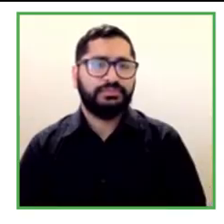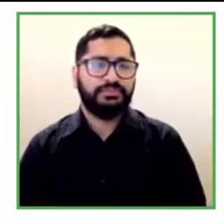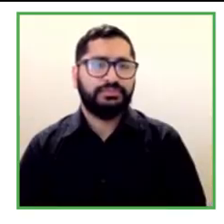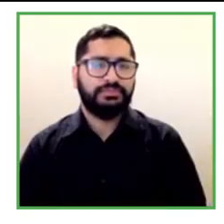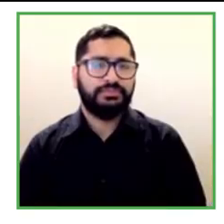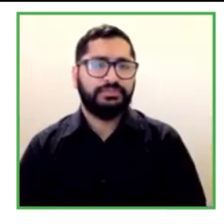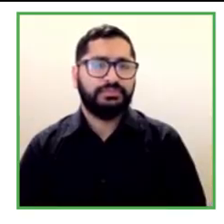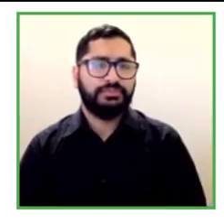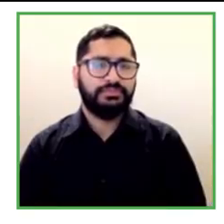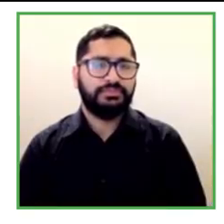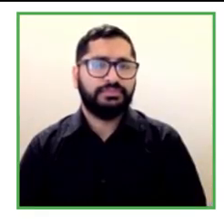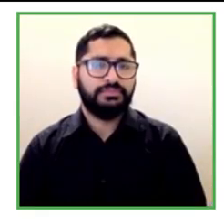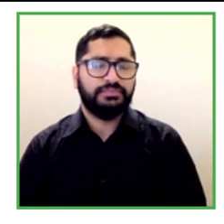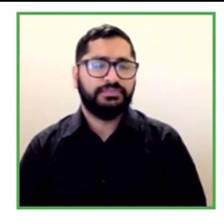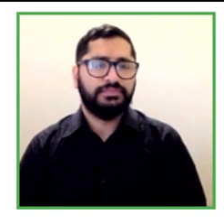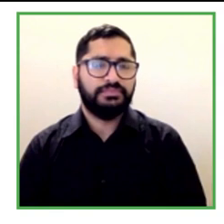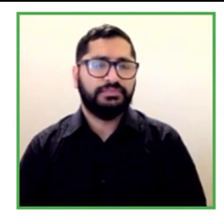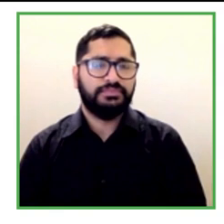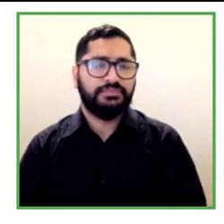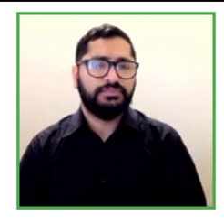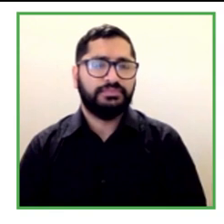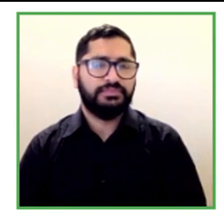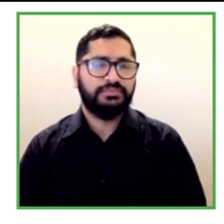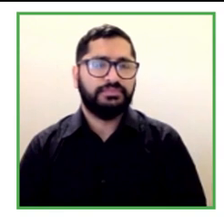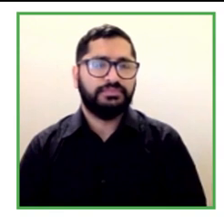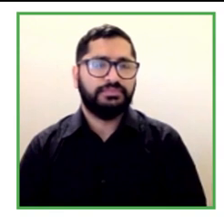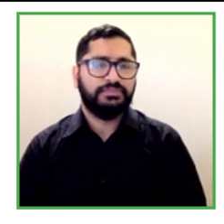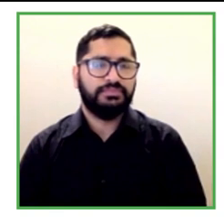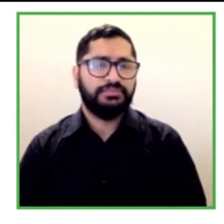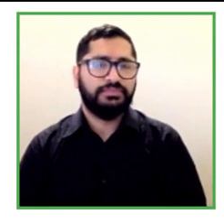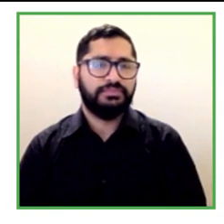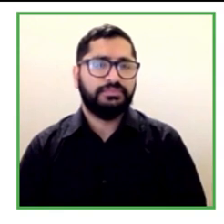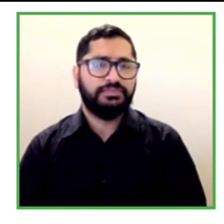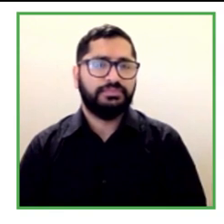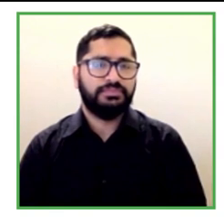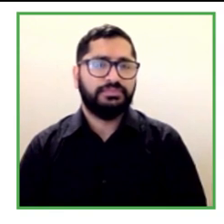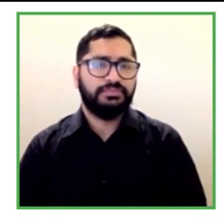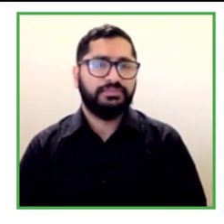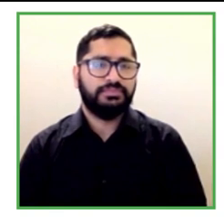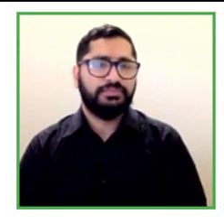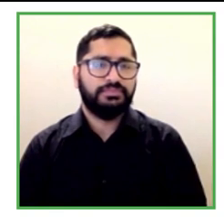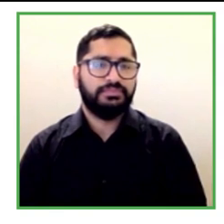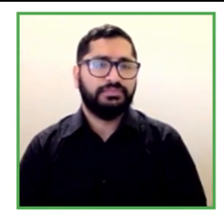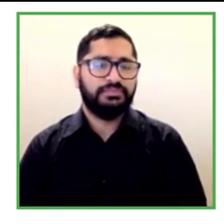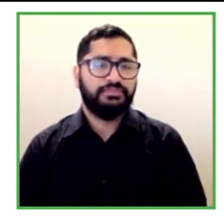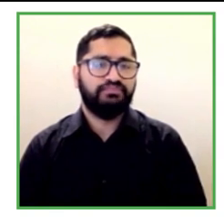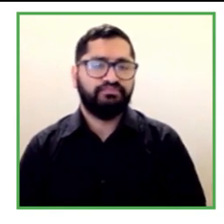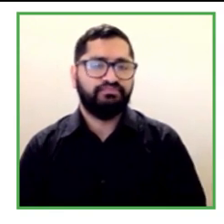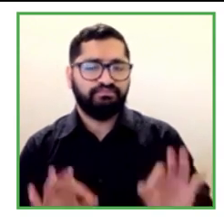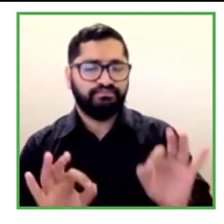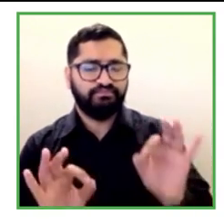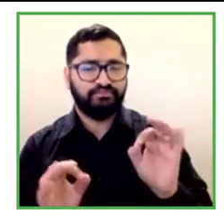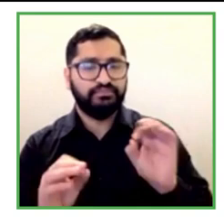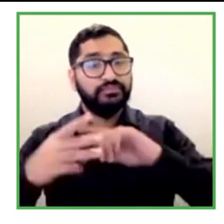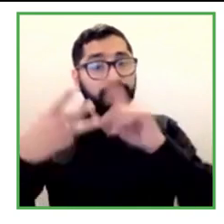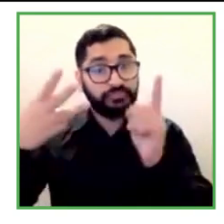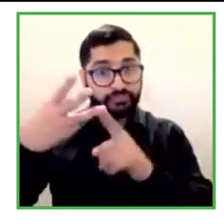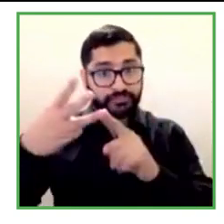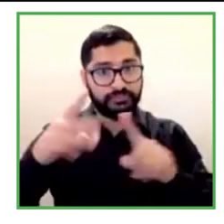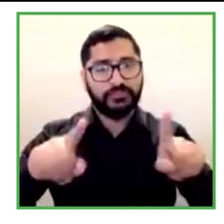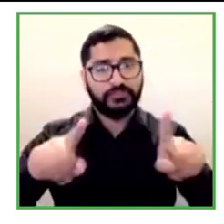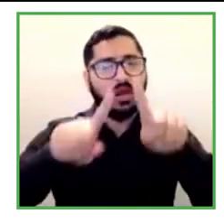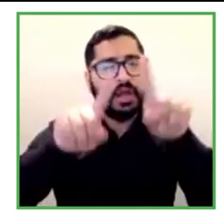Yes, my third question will be about digital digitalization, digital